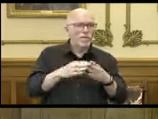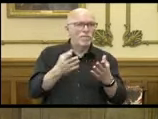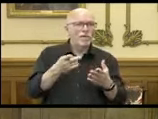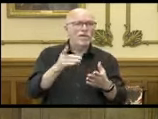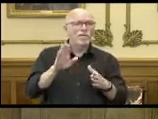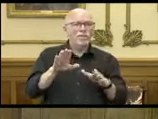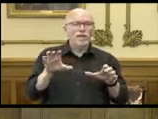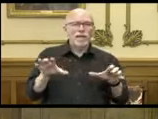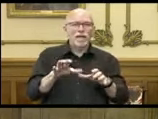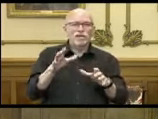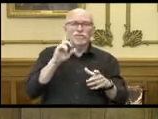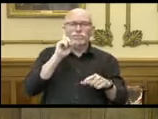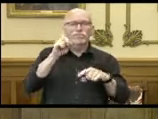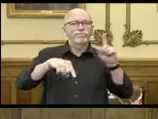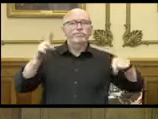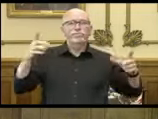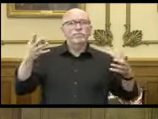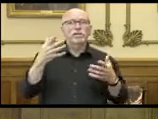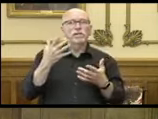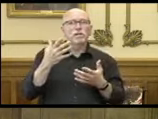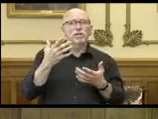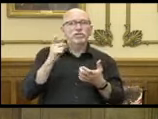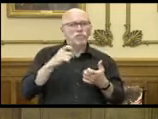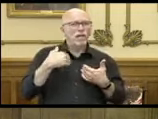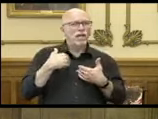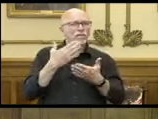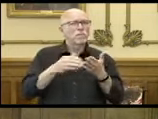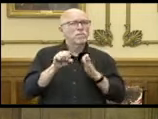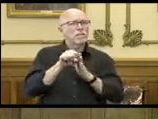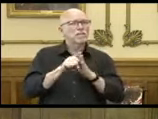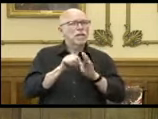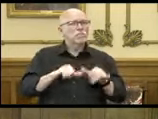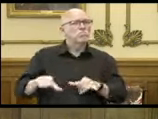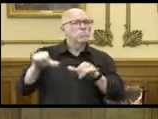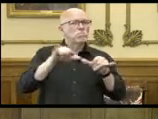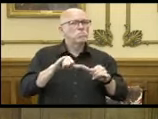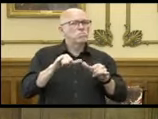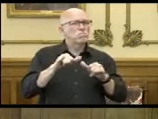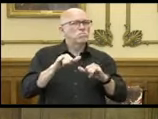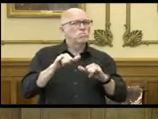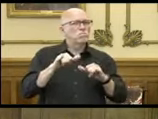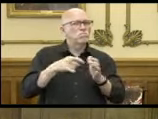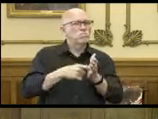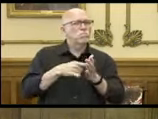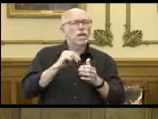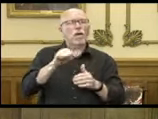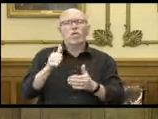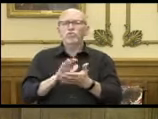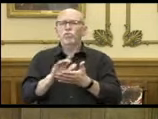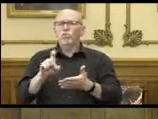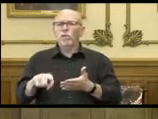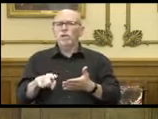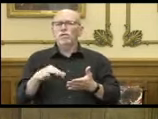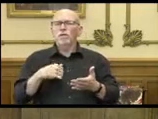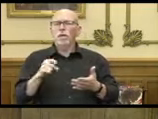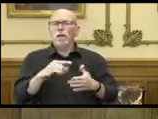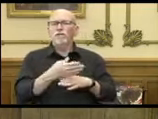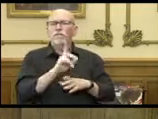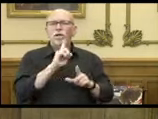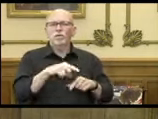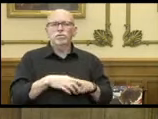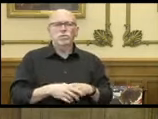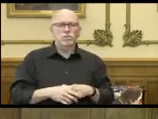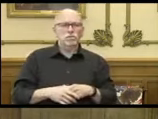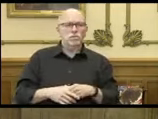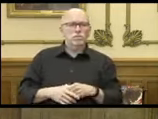actions are all over the board right now? And shouldn't there be some statewide benchmarks? And I have another school question if I could ask that after your answer. You